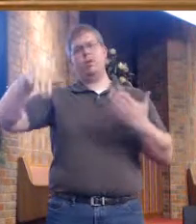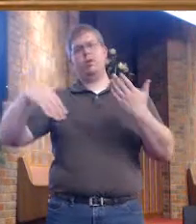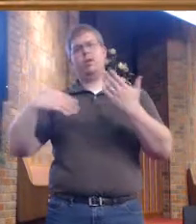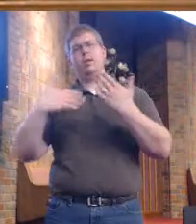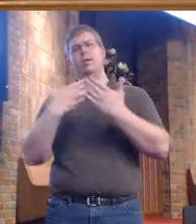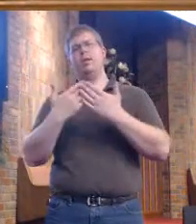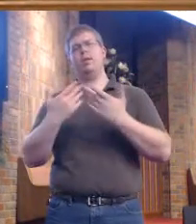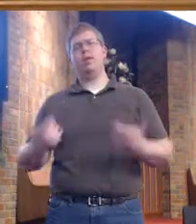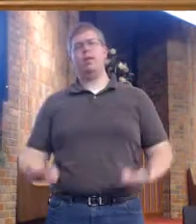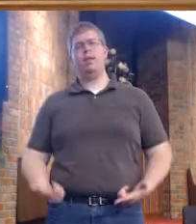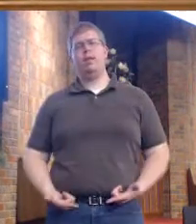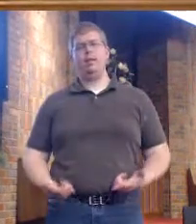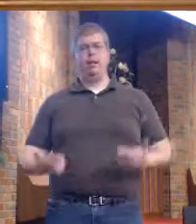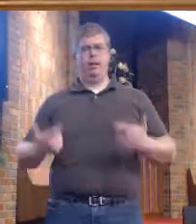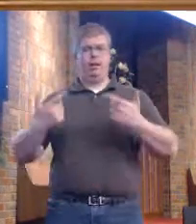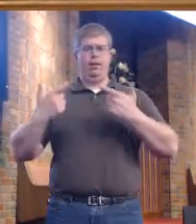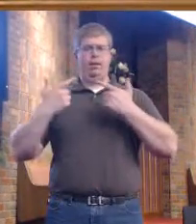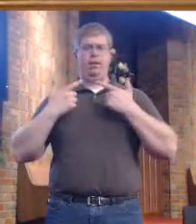days.